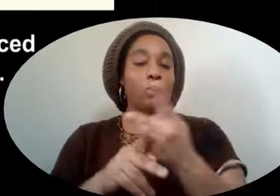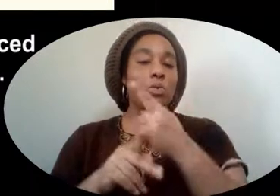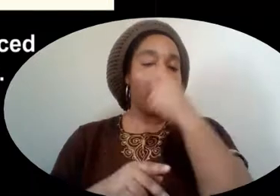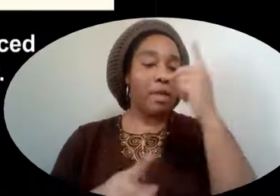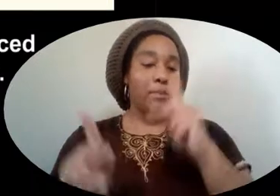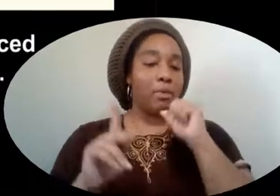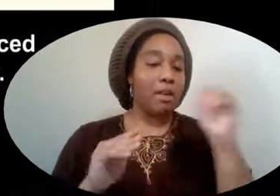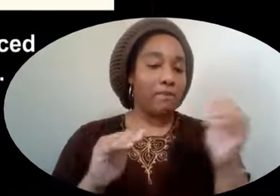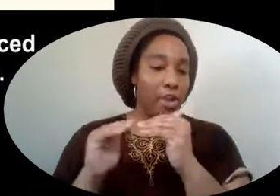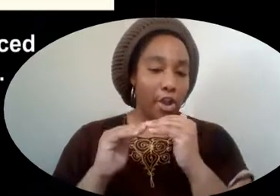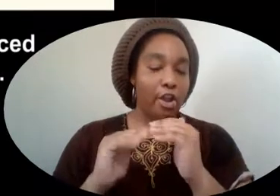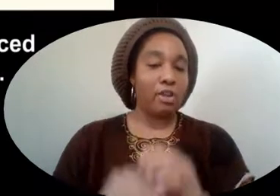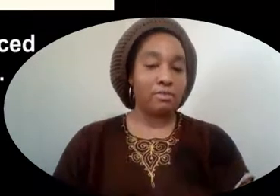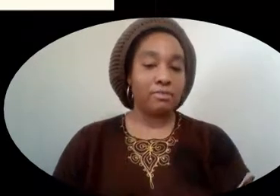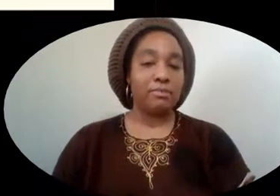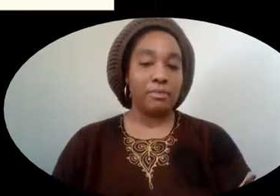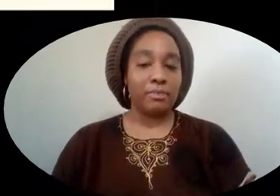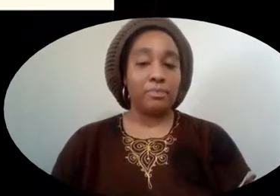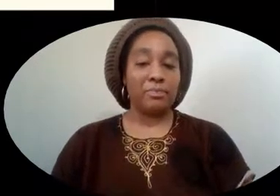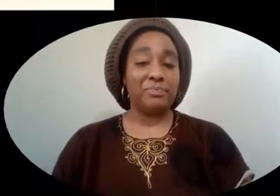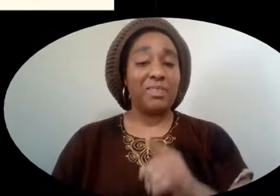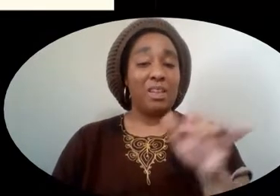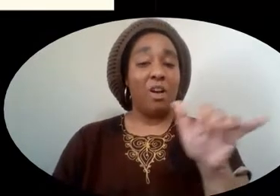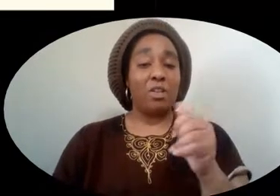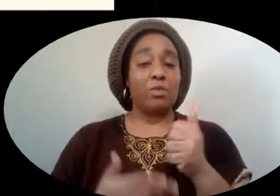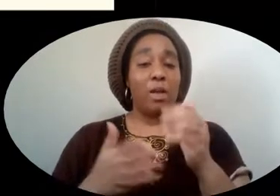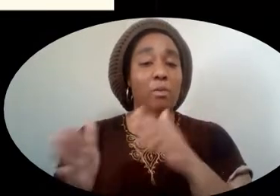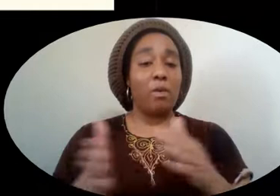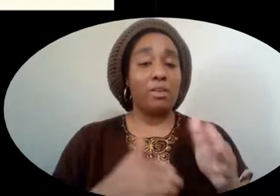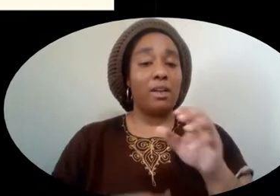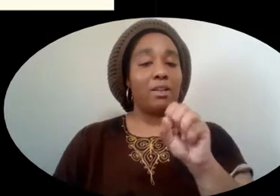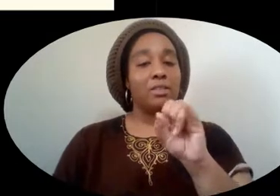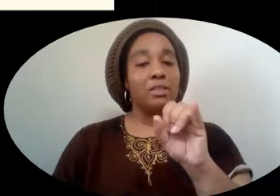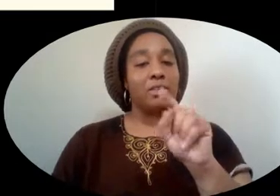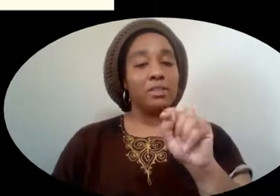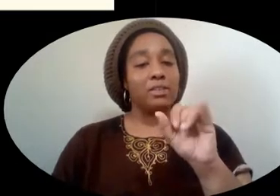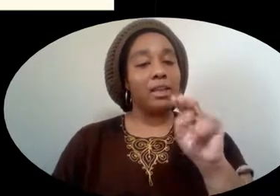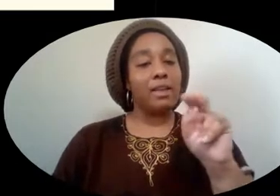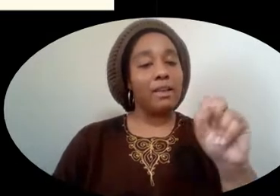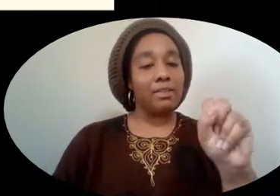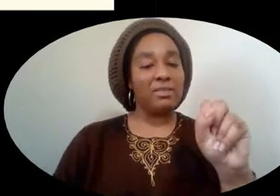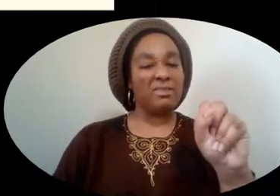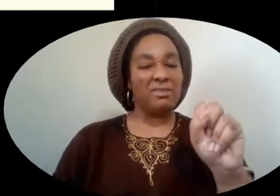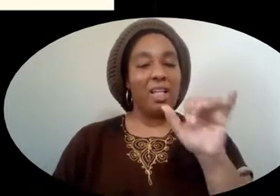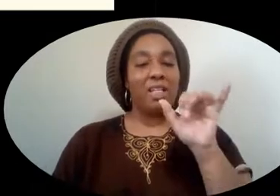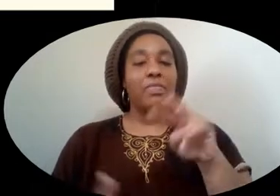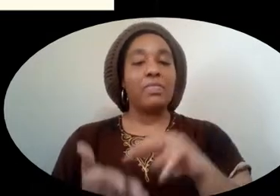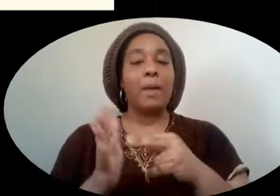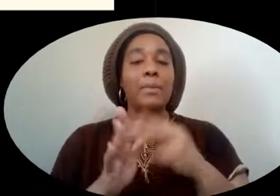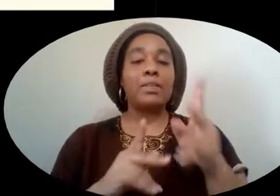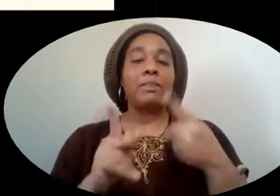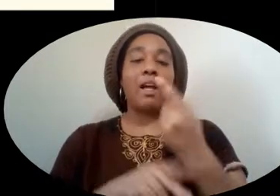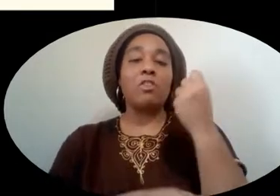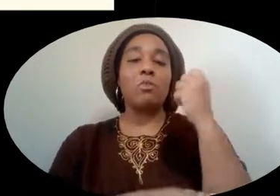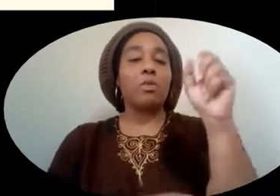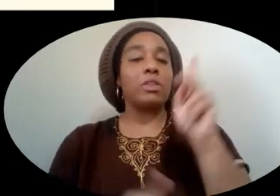African Americans unfairly. He also helped organize sit-ins. A sit-in